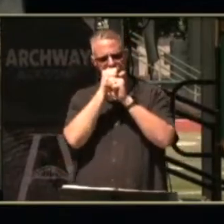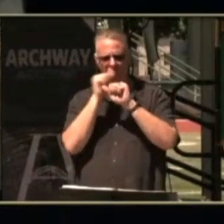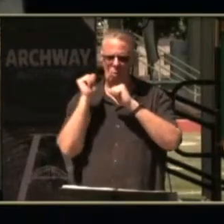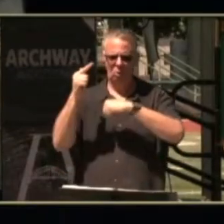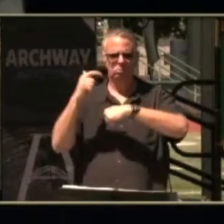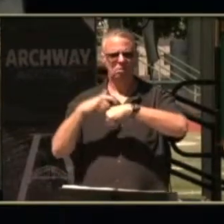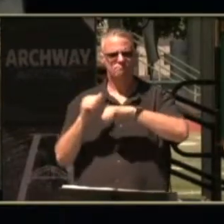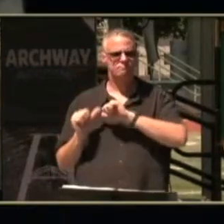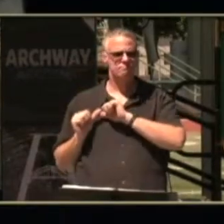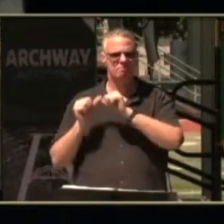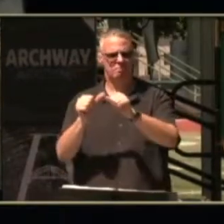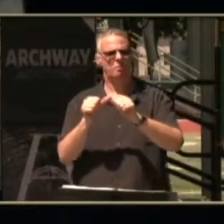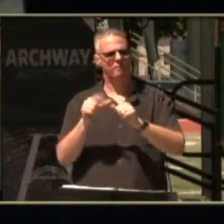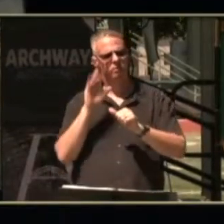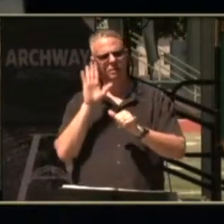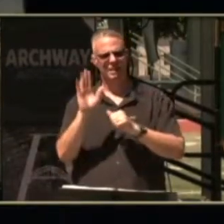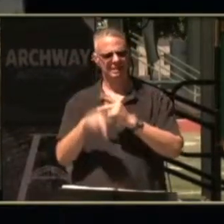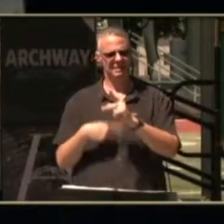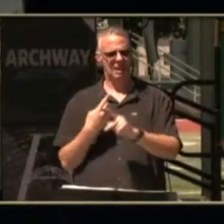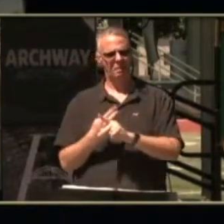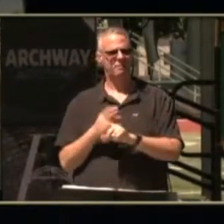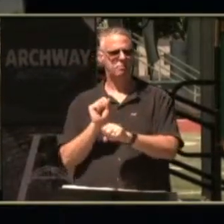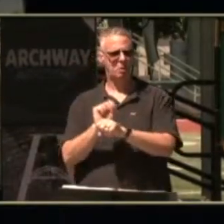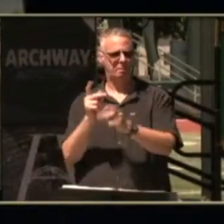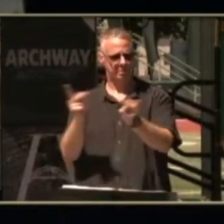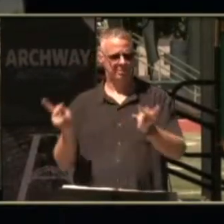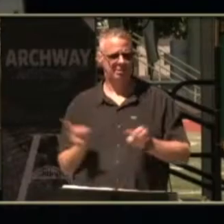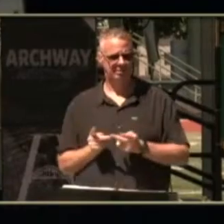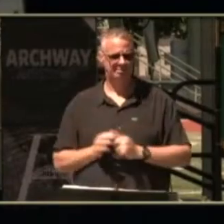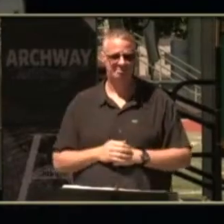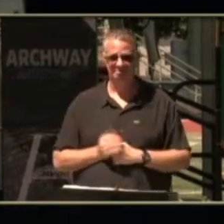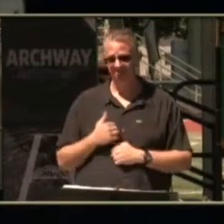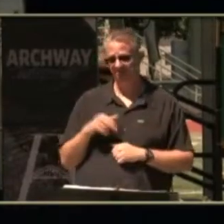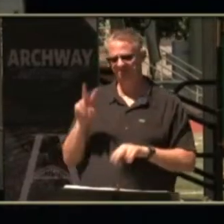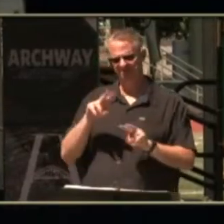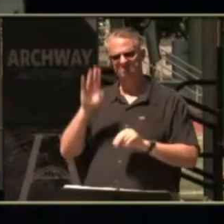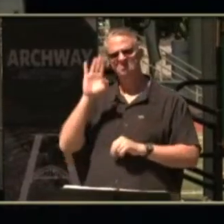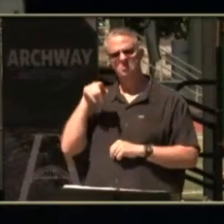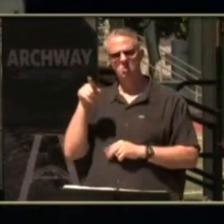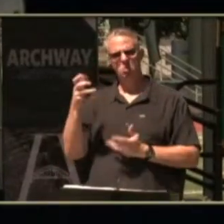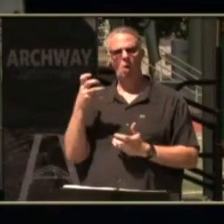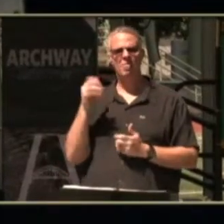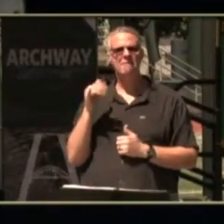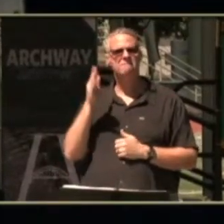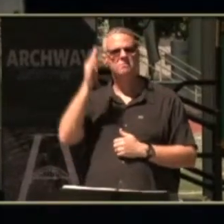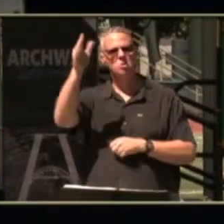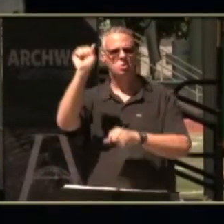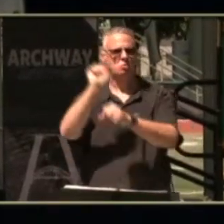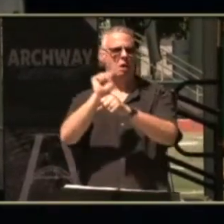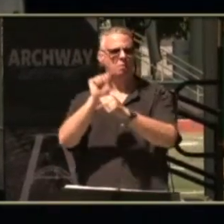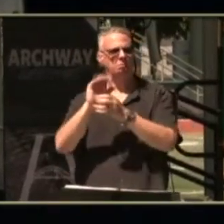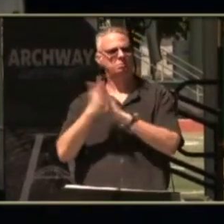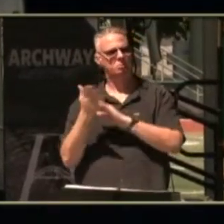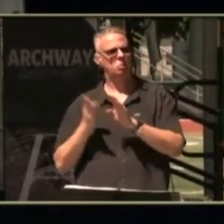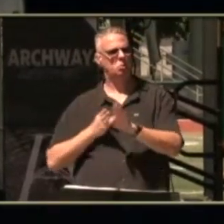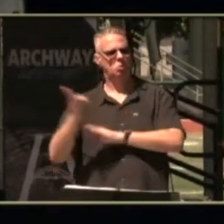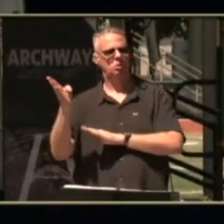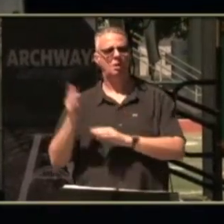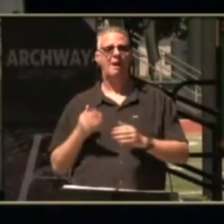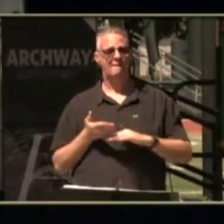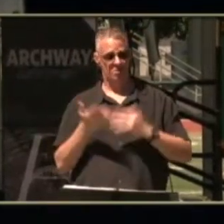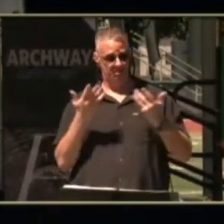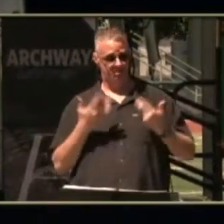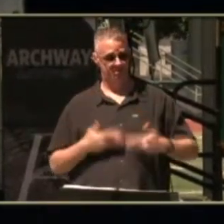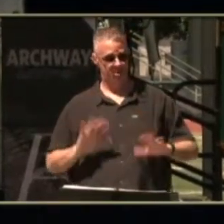times for this type of position i know that marius really wants this type of job as a career after leaving archway